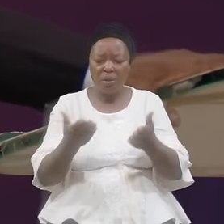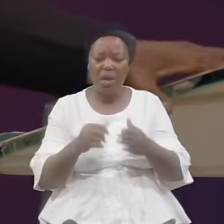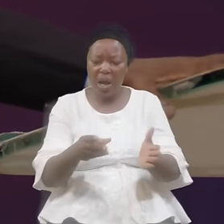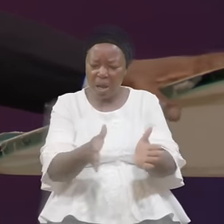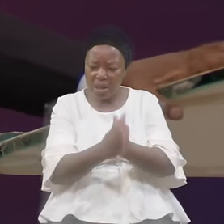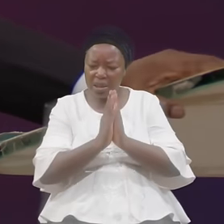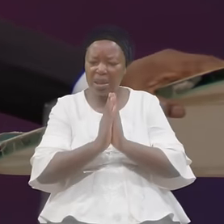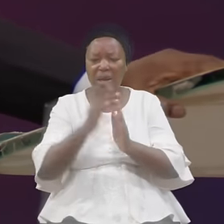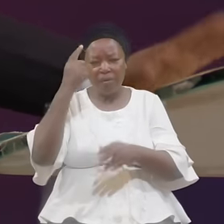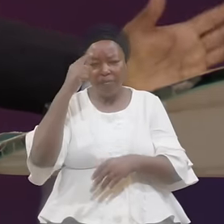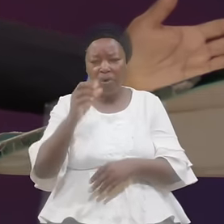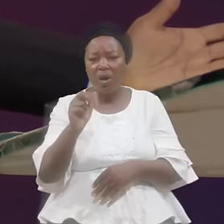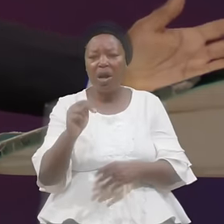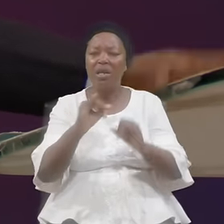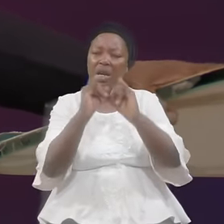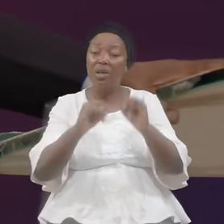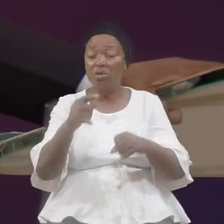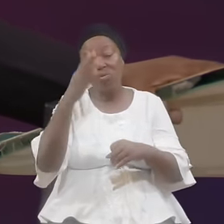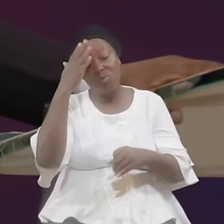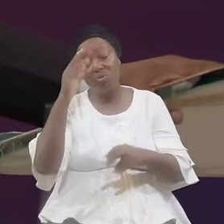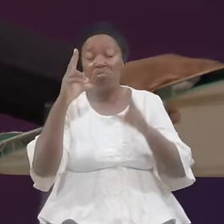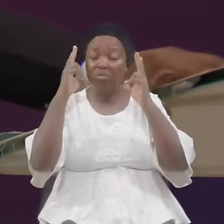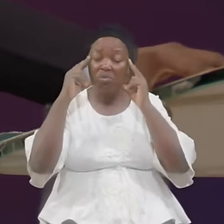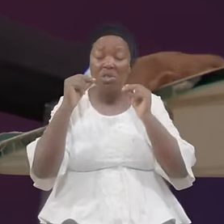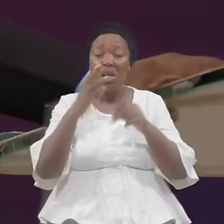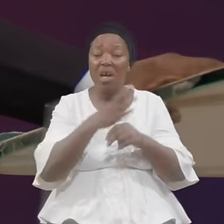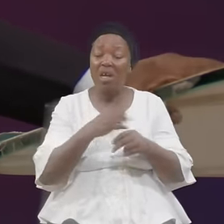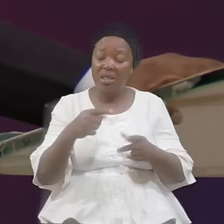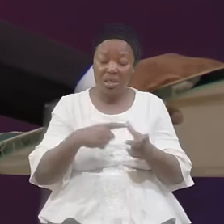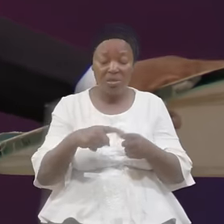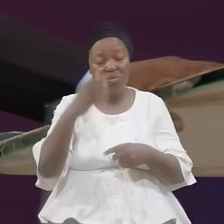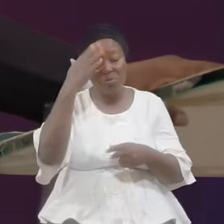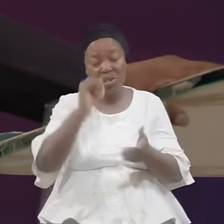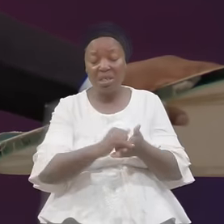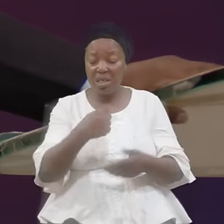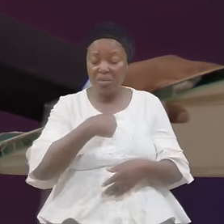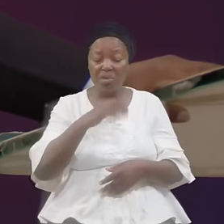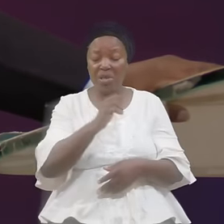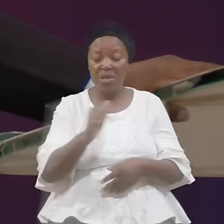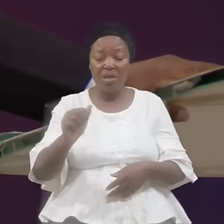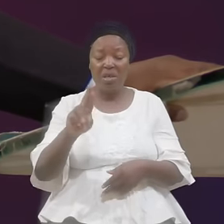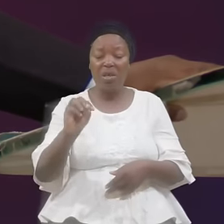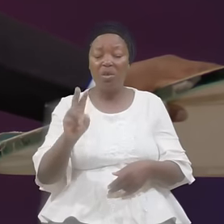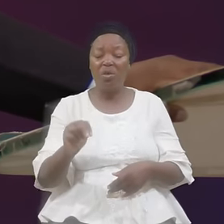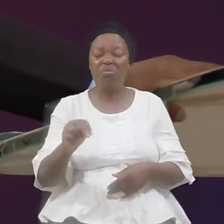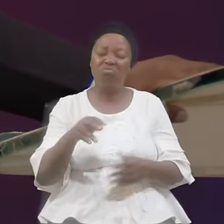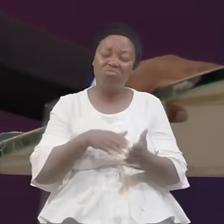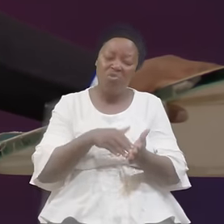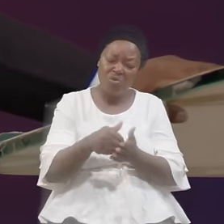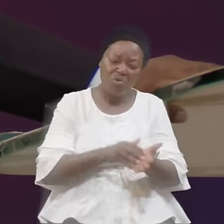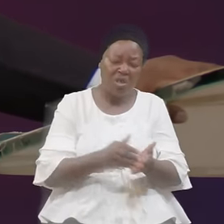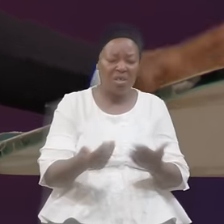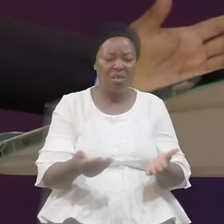For An Idol And You Know Moses I Am Weak Smiless No Backbone